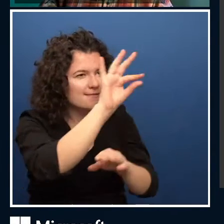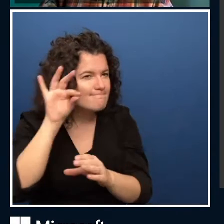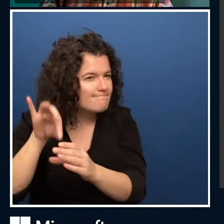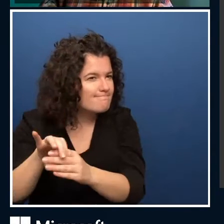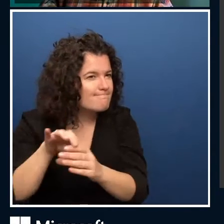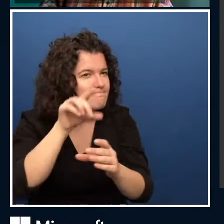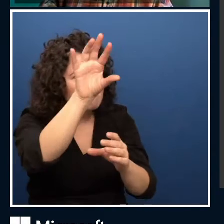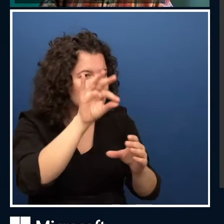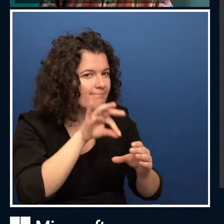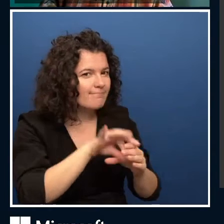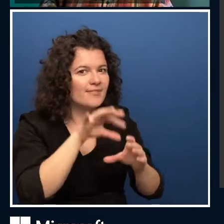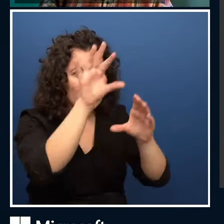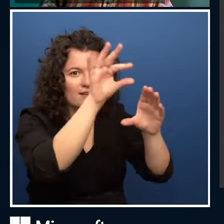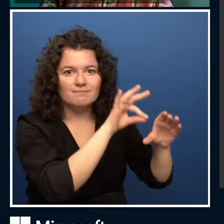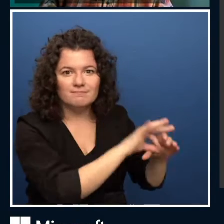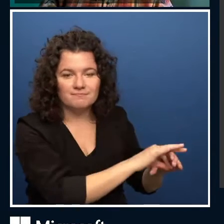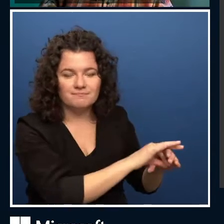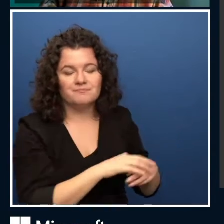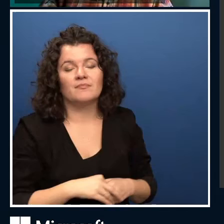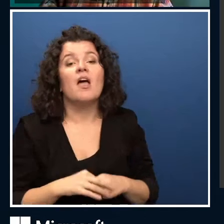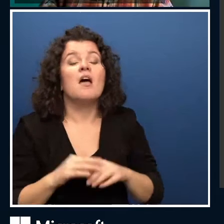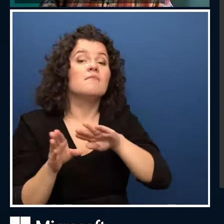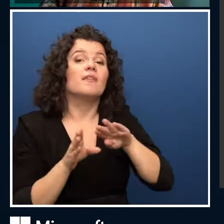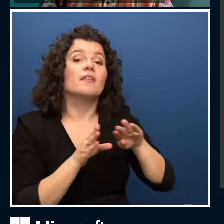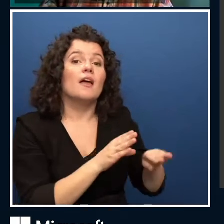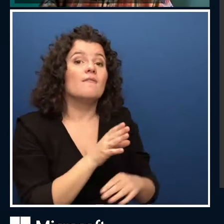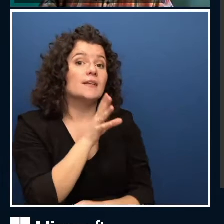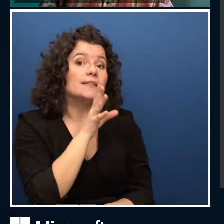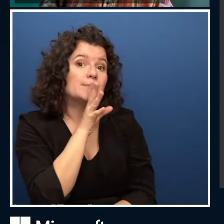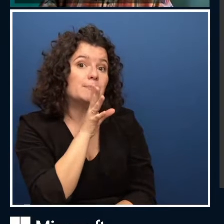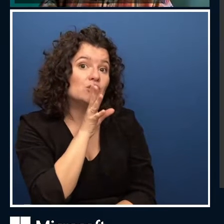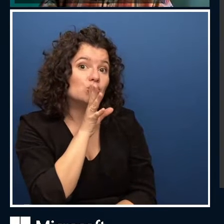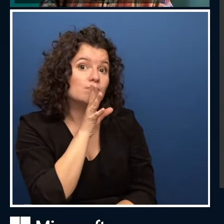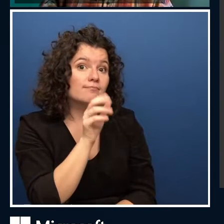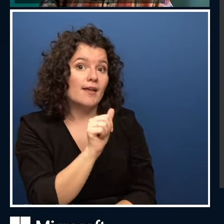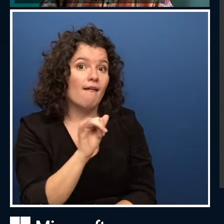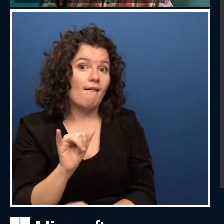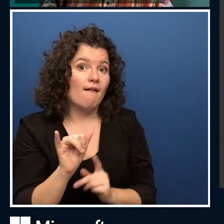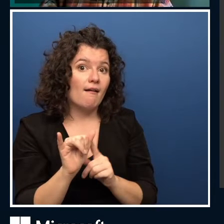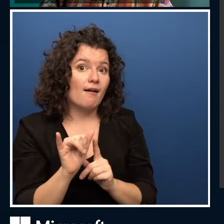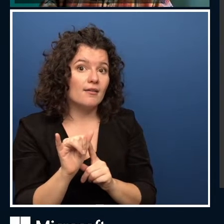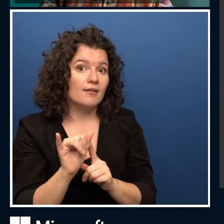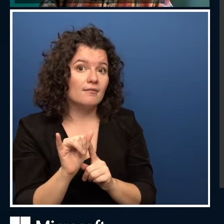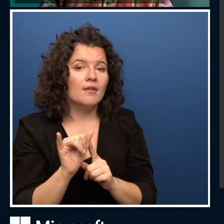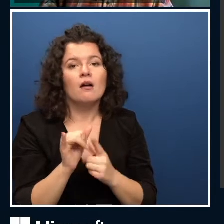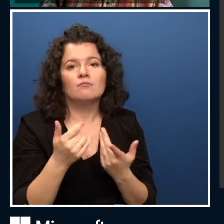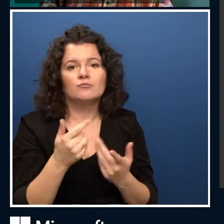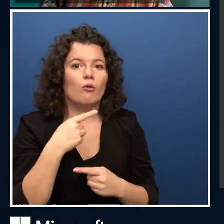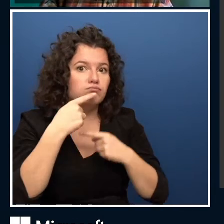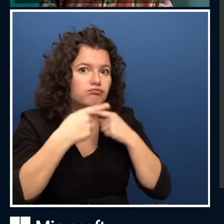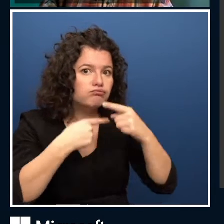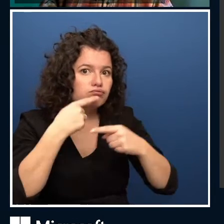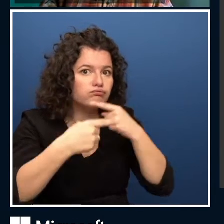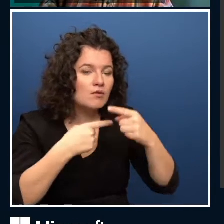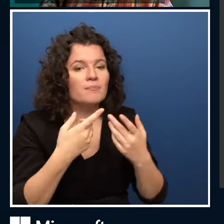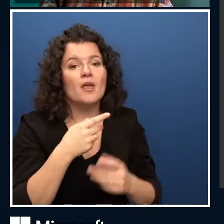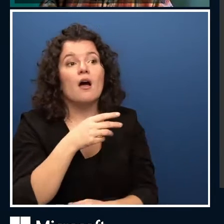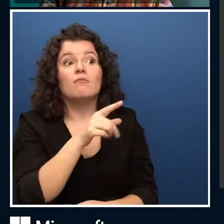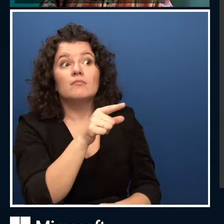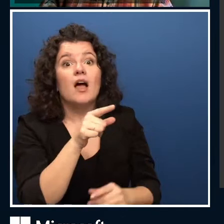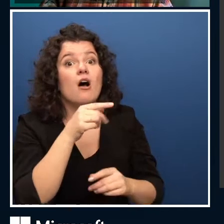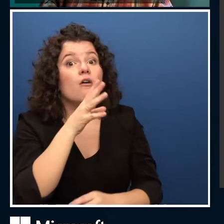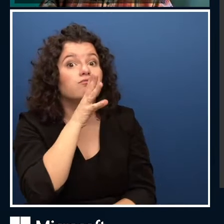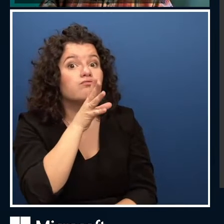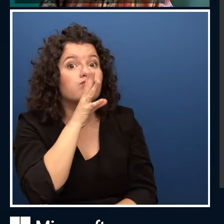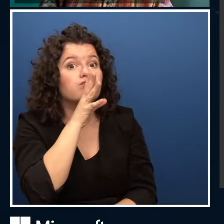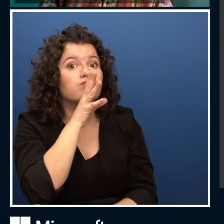speech recognition. And so we have speech APIs, the ability for you to translate from speech to text, text to speech, translate into